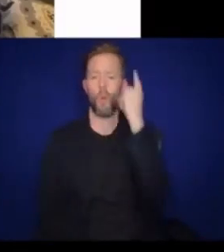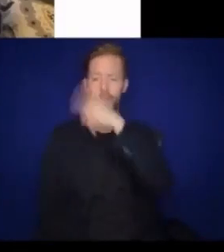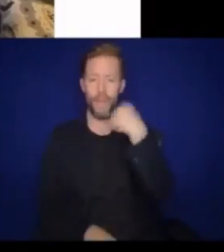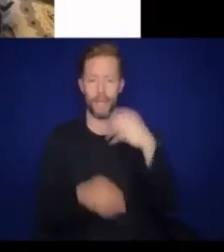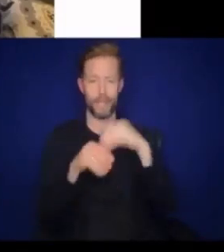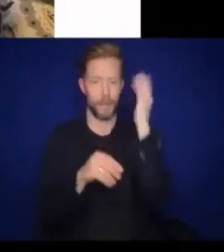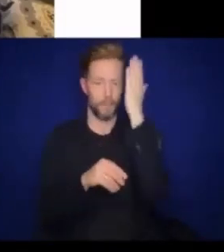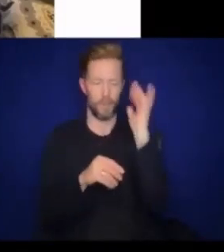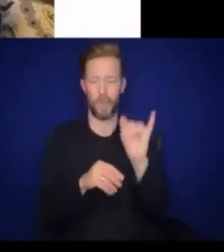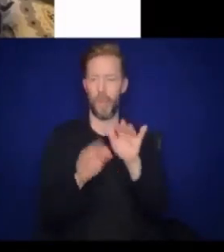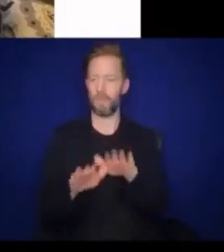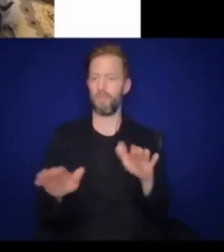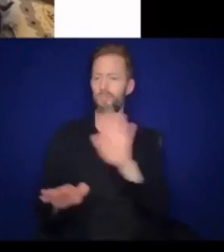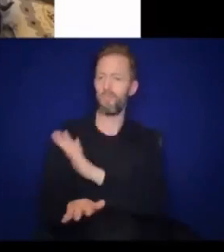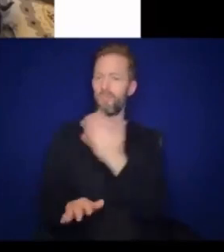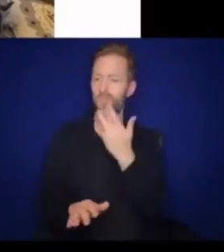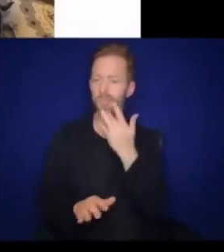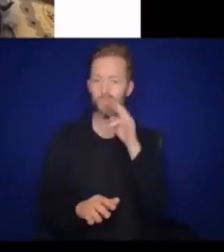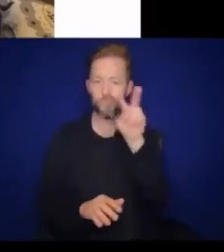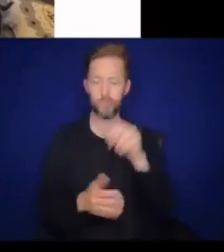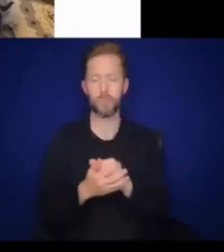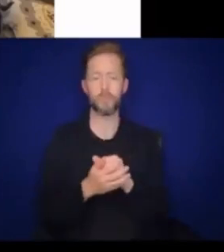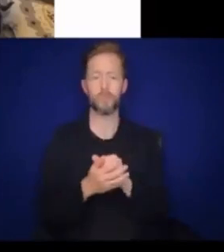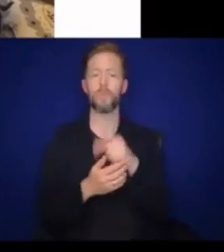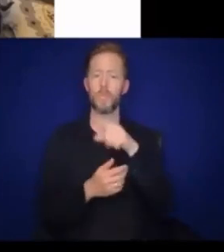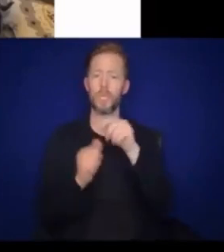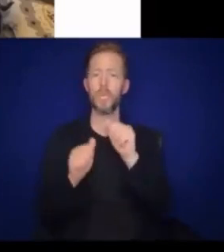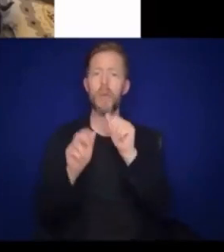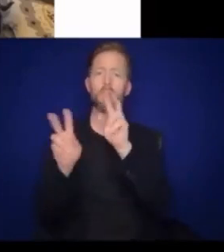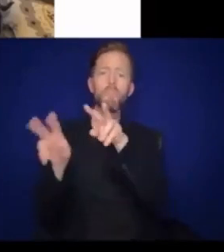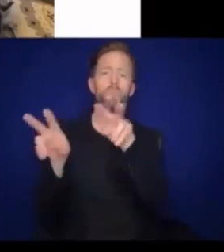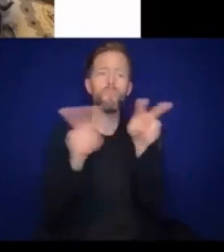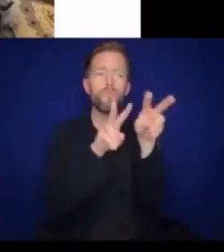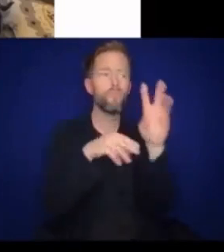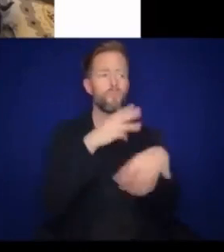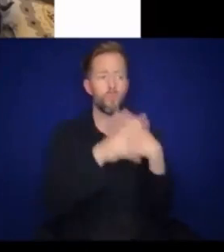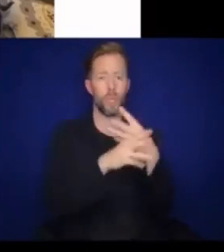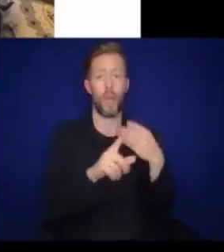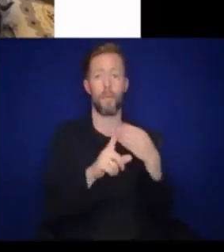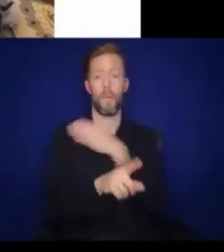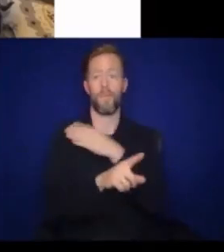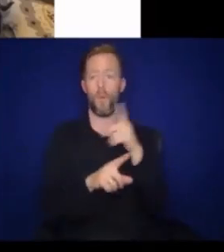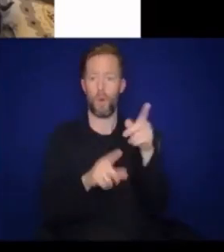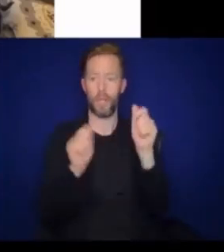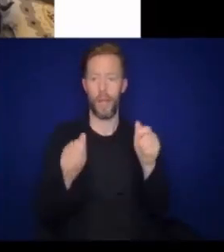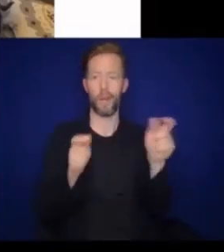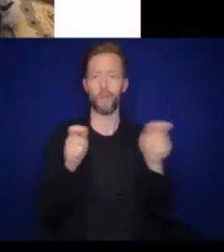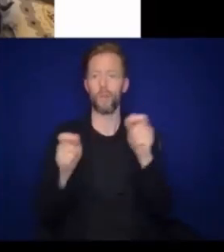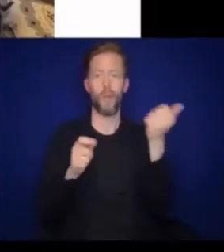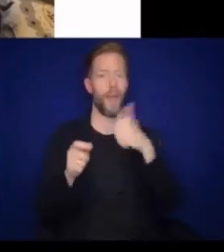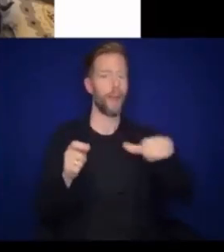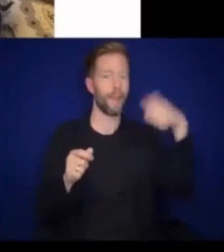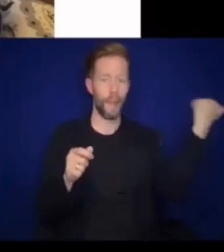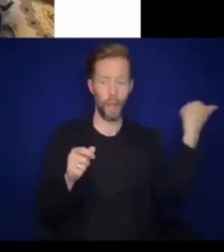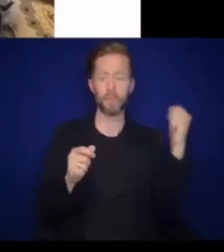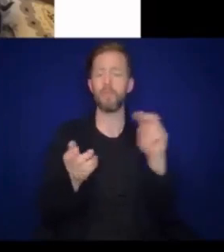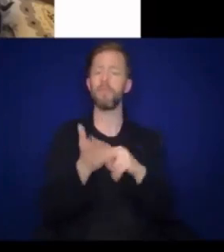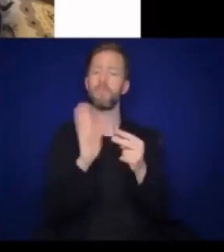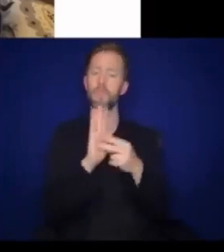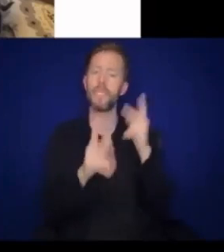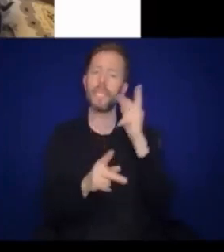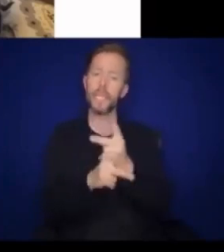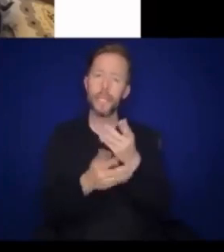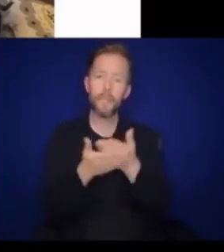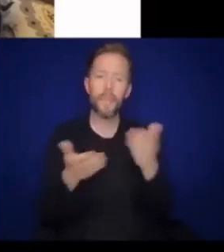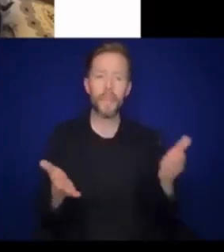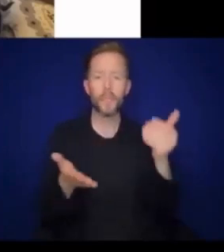face in a mirror. Babies can explore their world through vision before they have control of anything else. So keep